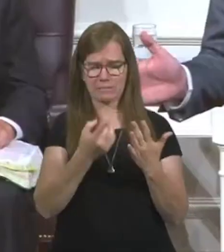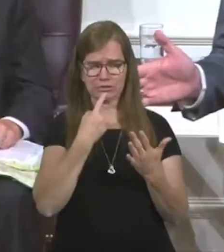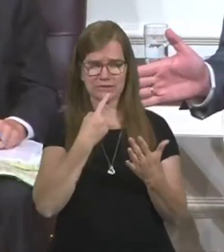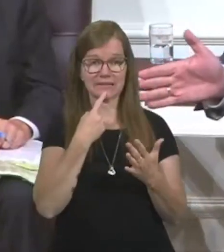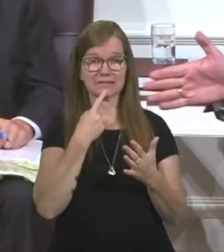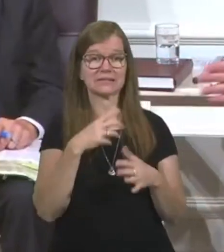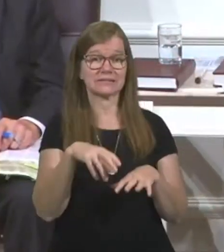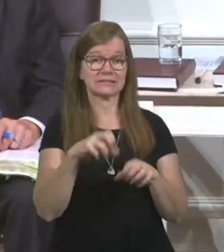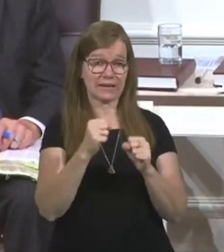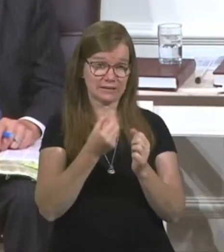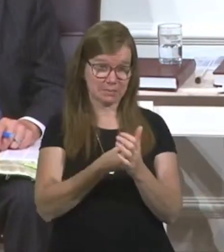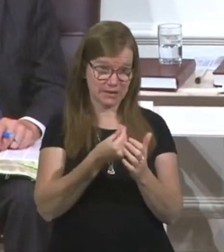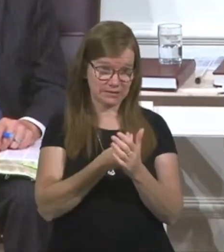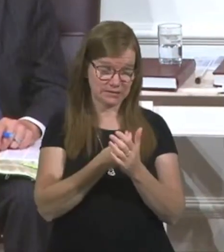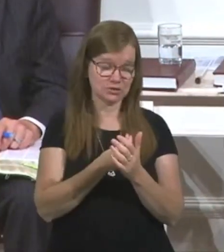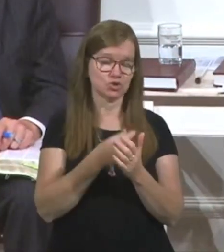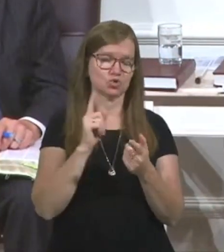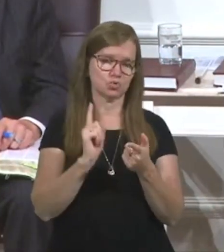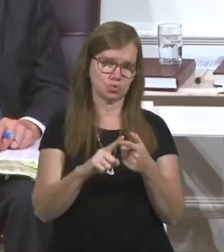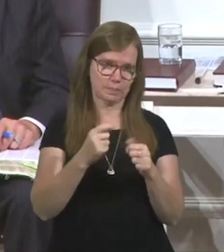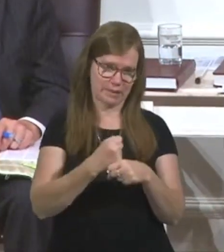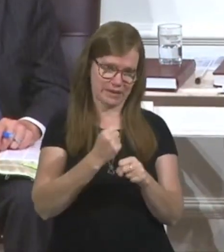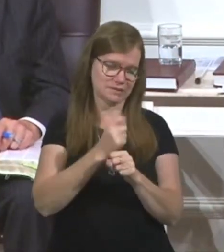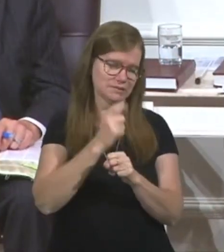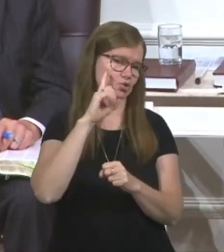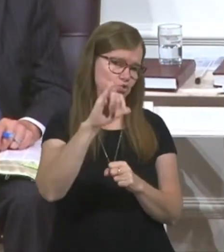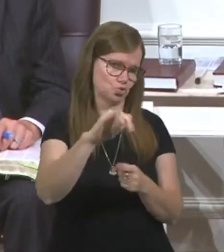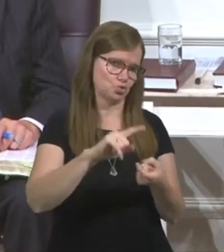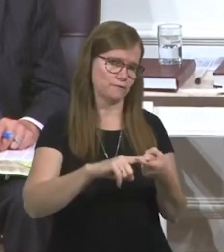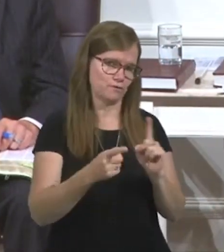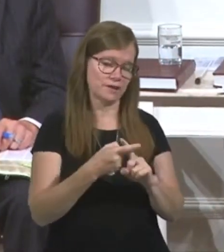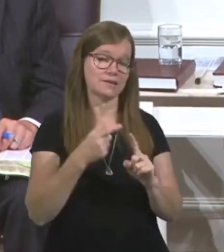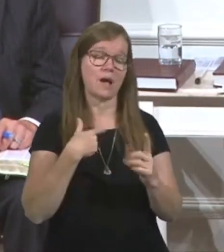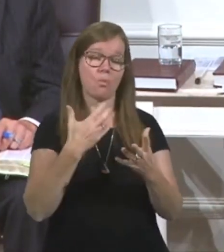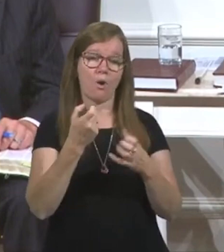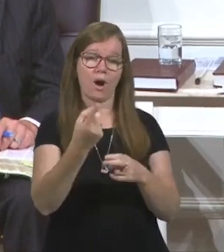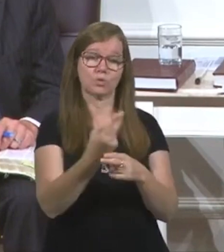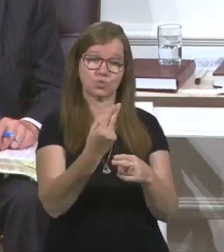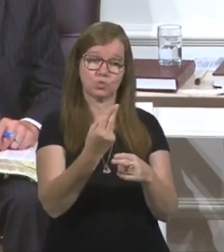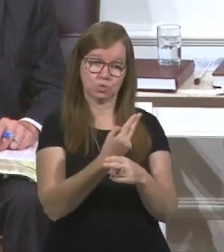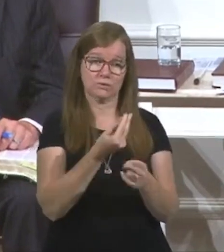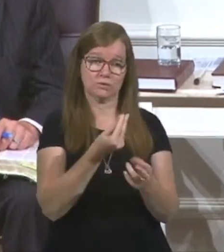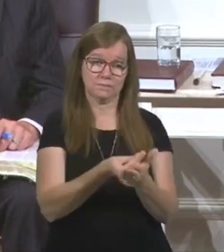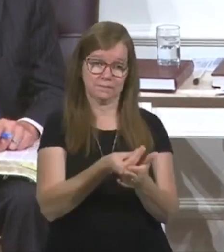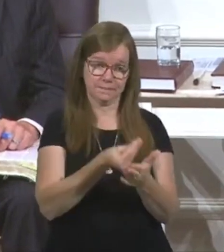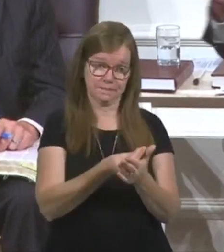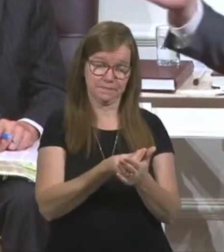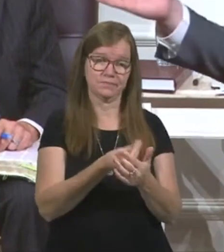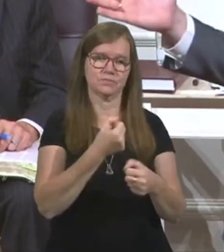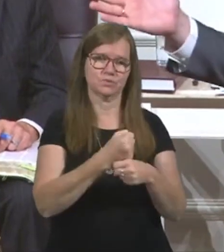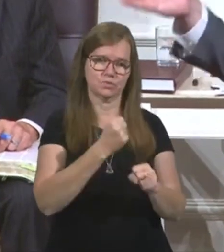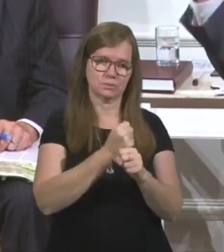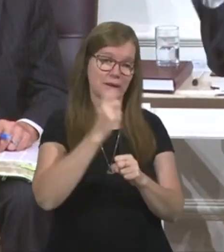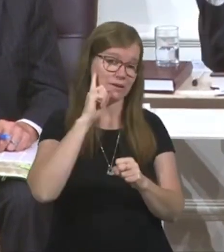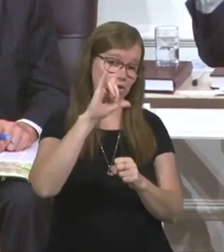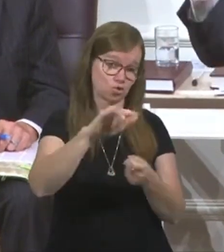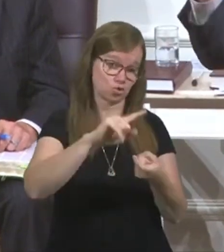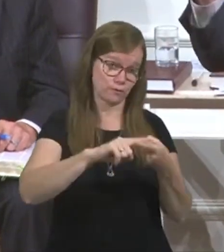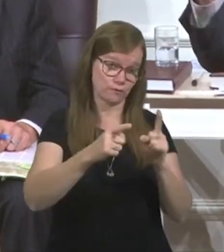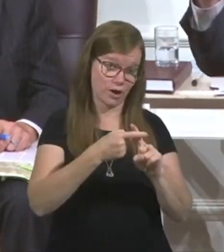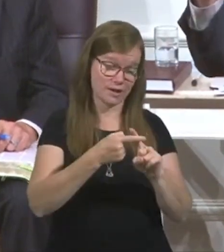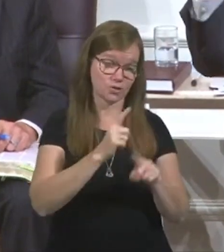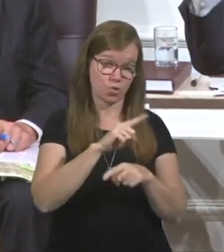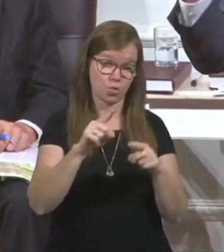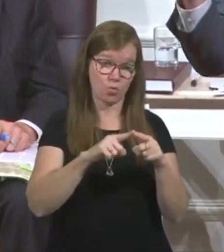money to make eternal friends. He said, want you to use the mammon to make eternal friends so that when